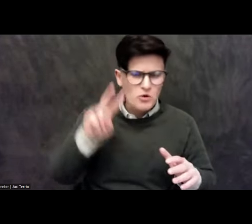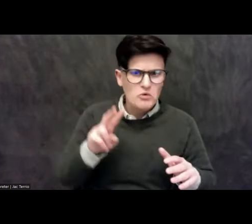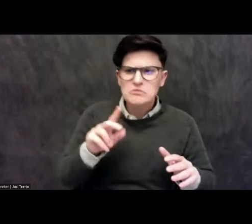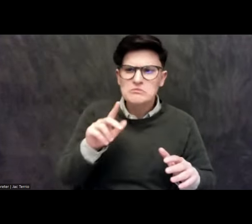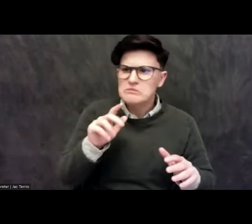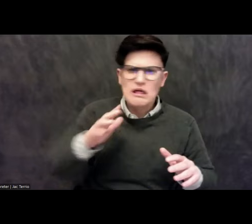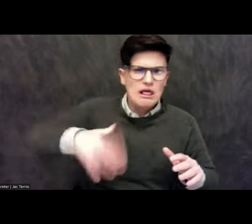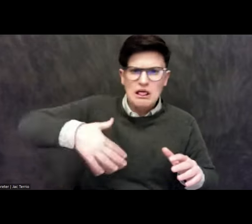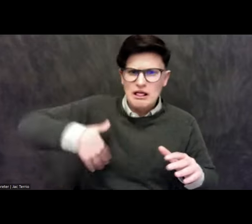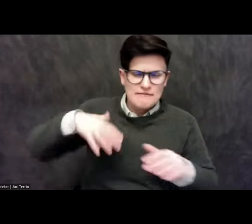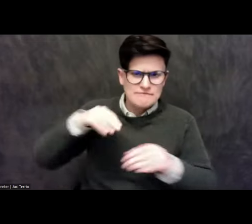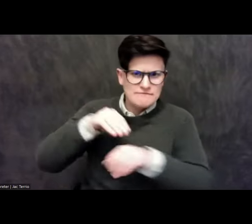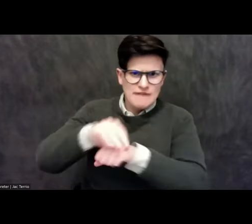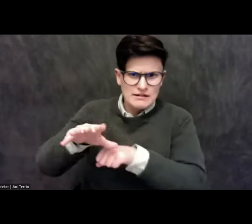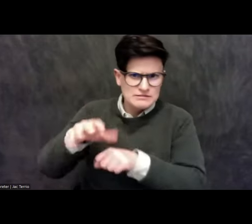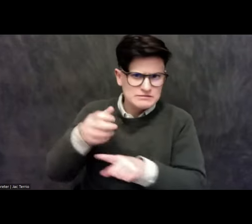center of the country.